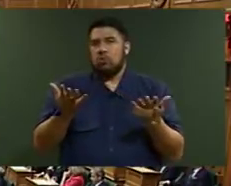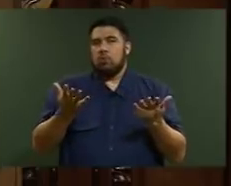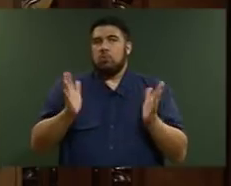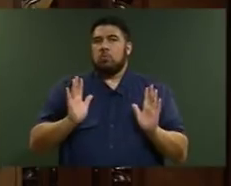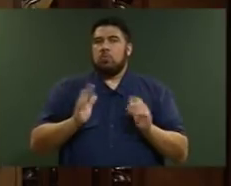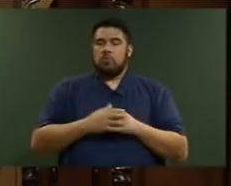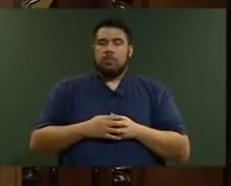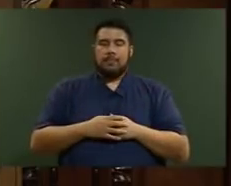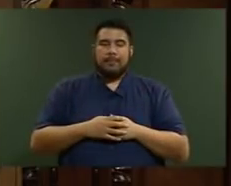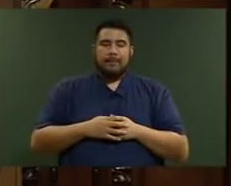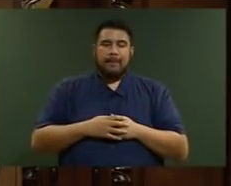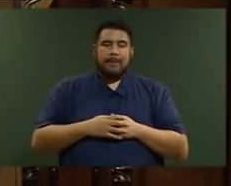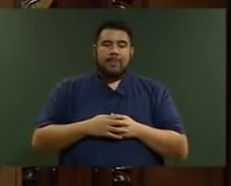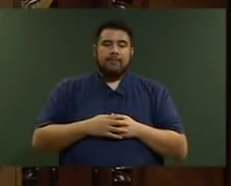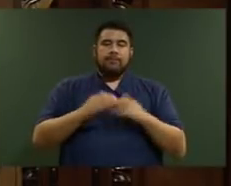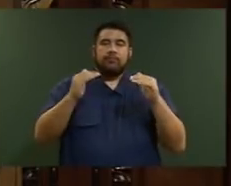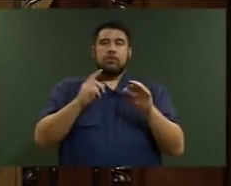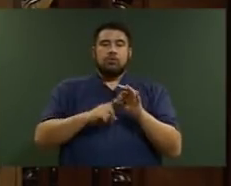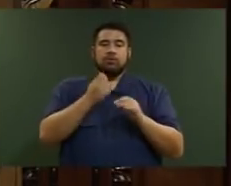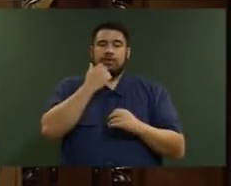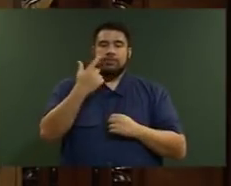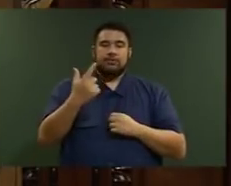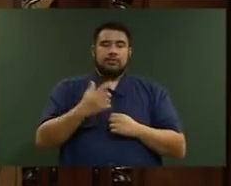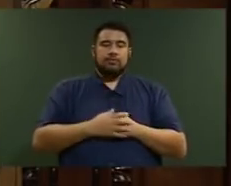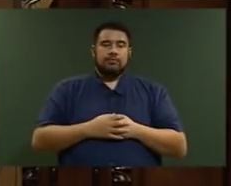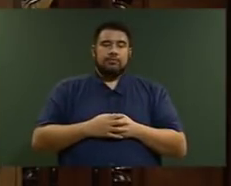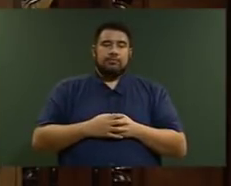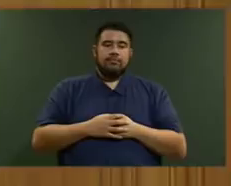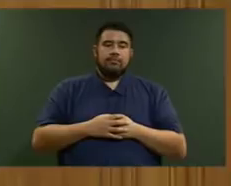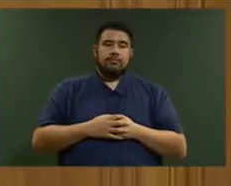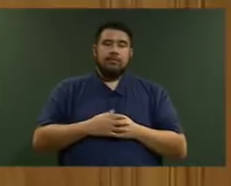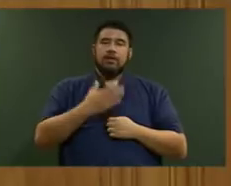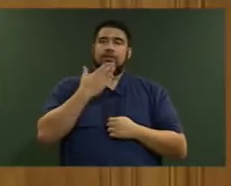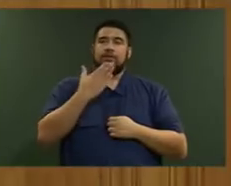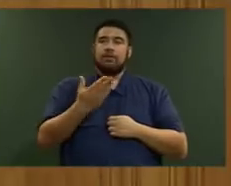Question number 7. Oh, level. Priyanka Radhakrishnam. Thank you Mr Speaker. My question is to the Minister Ministers.